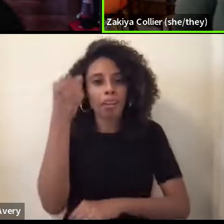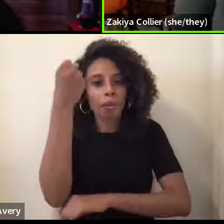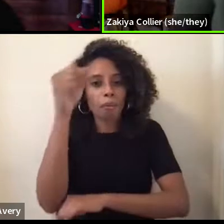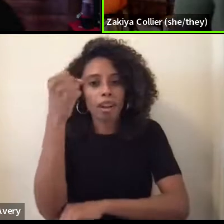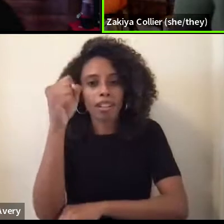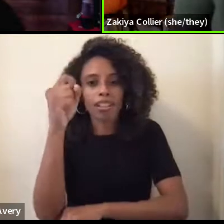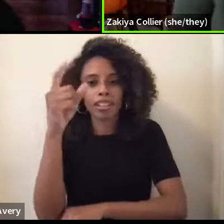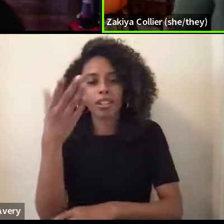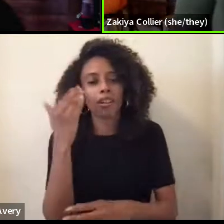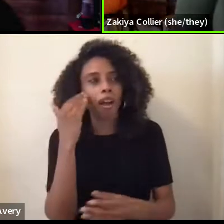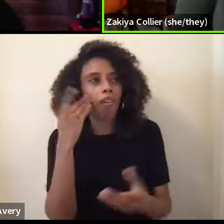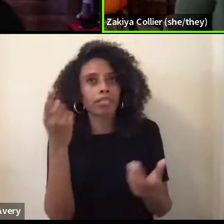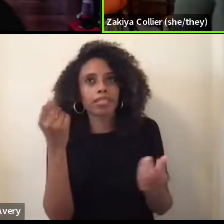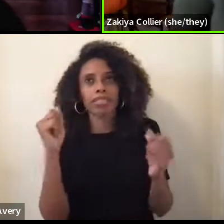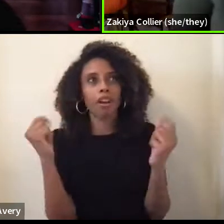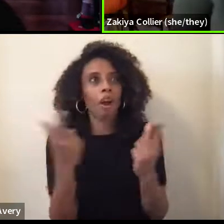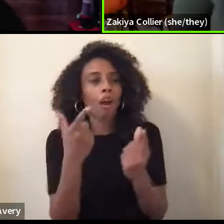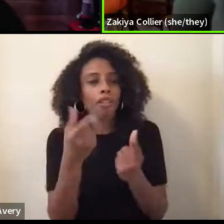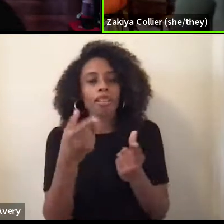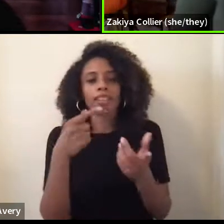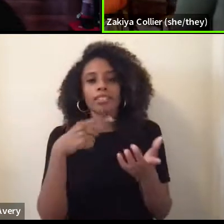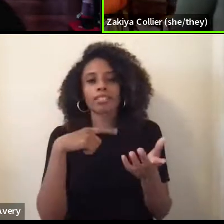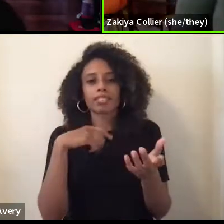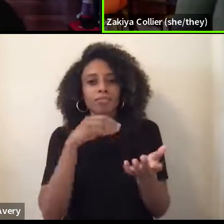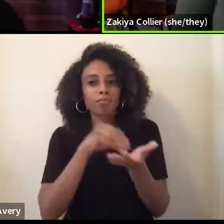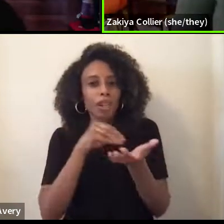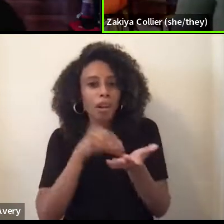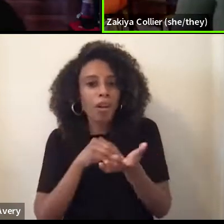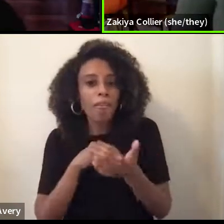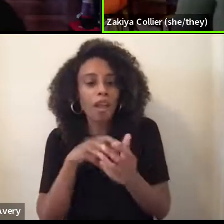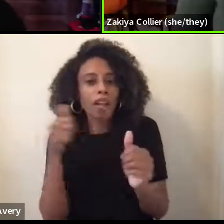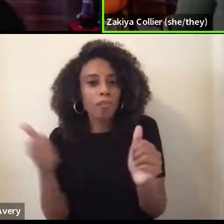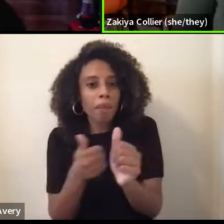documentation, backing it up, um,